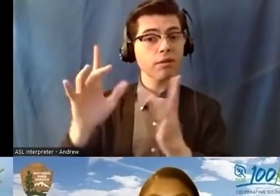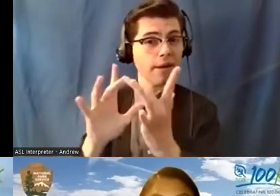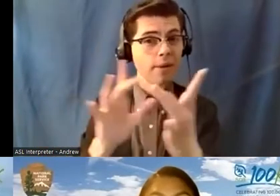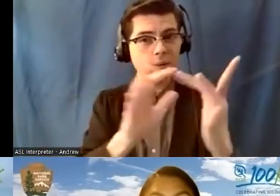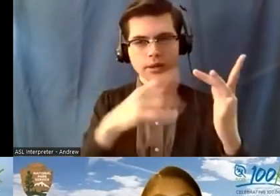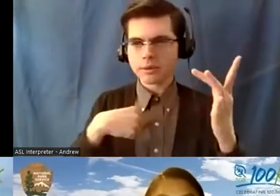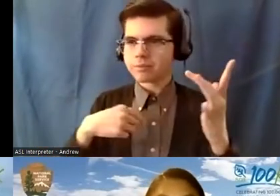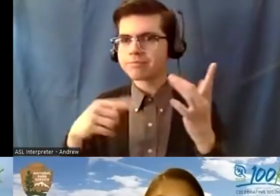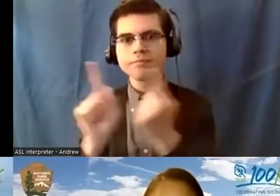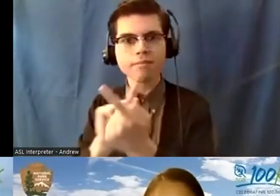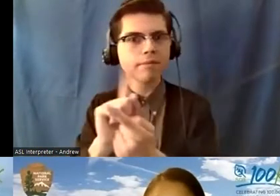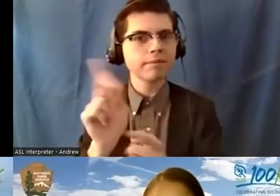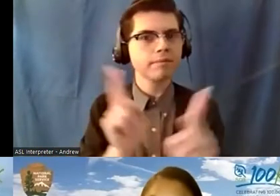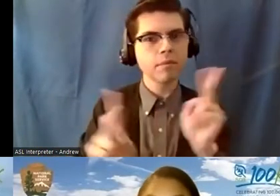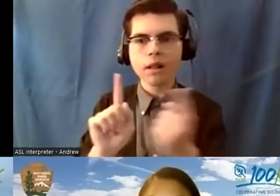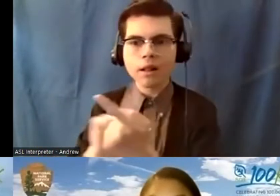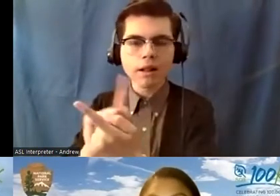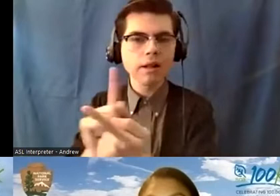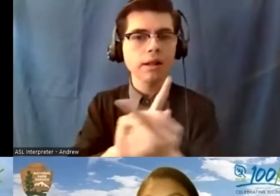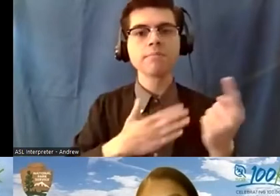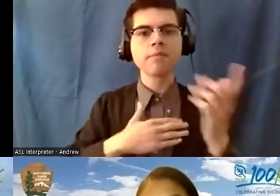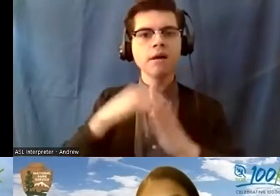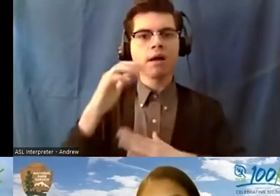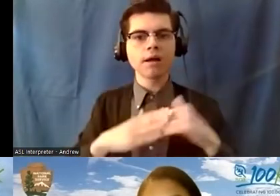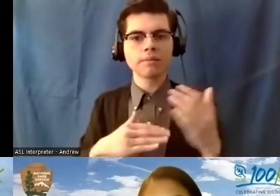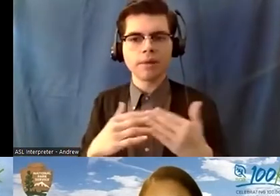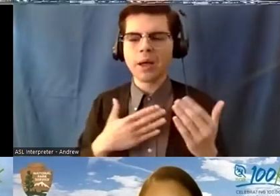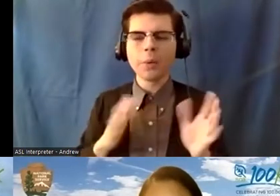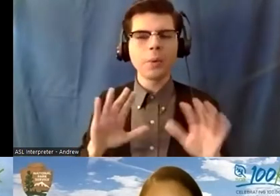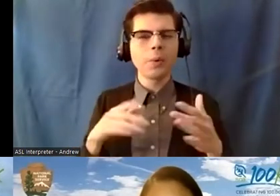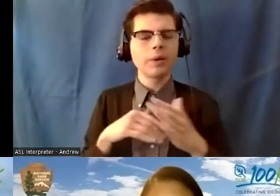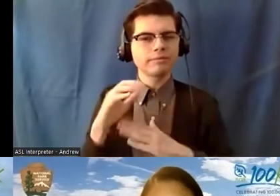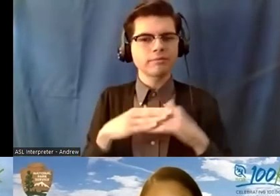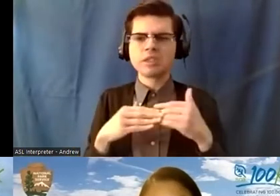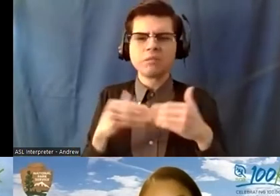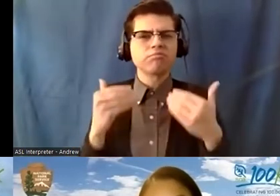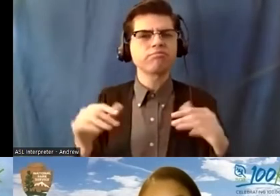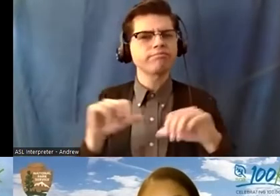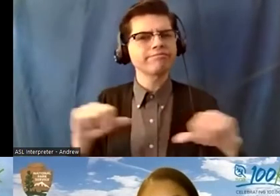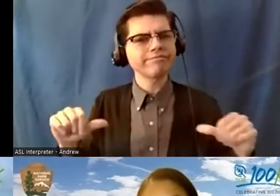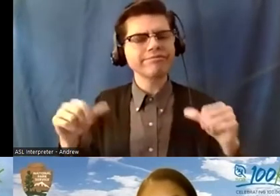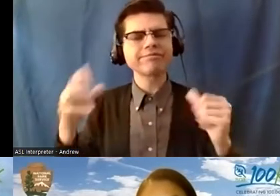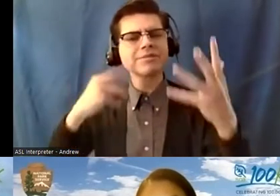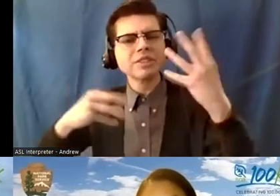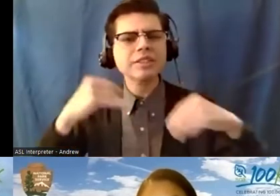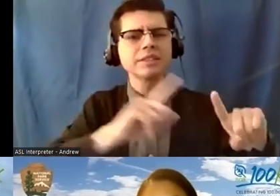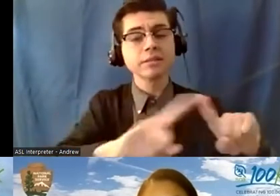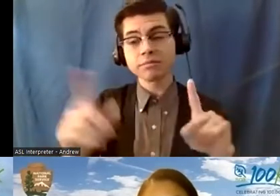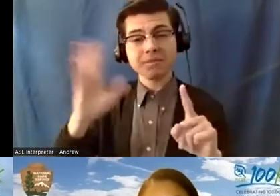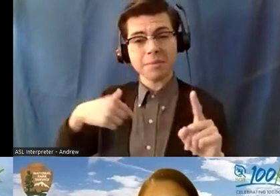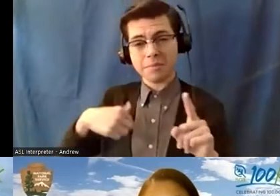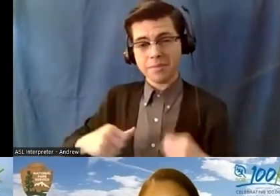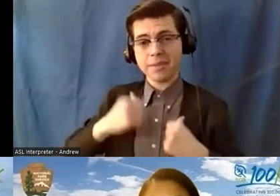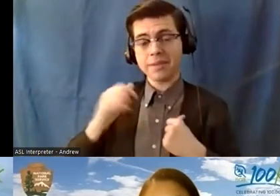and push my comfort zone. And kind of moving far away from home, originally from the east coast, just trying to